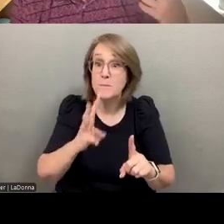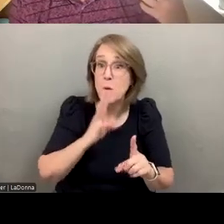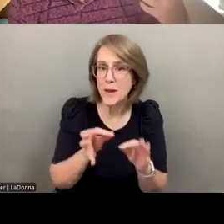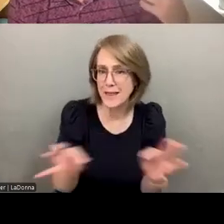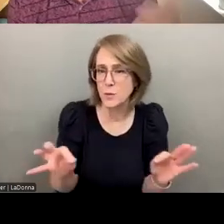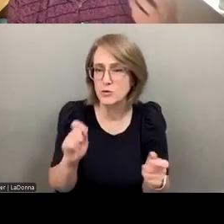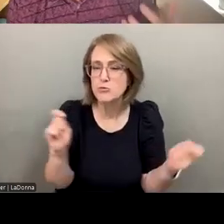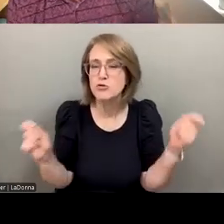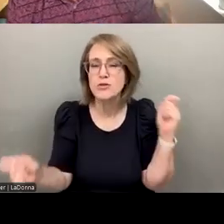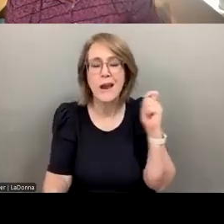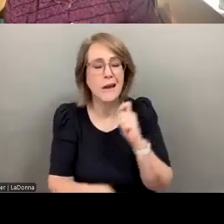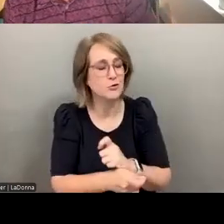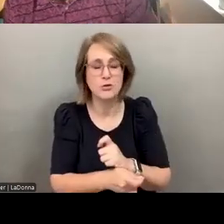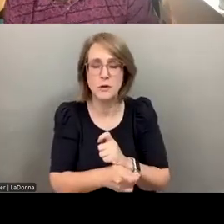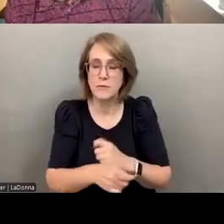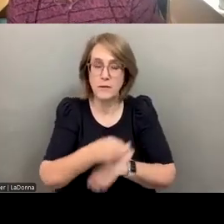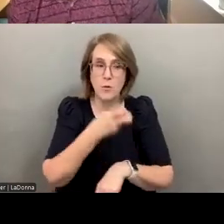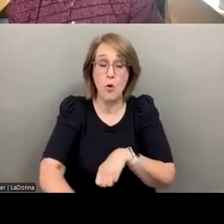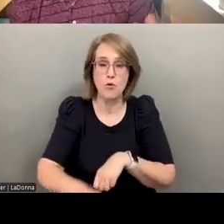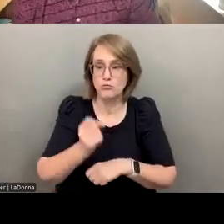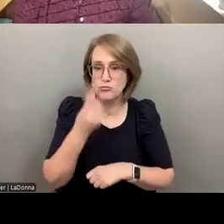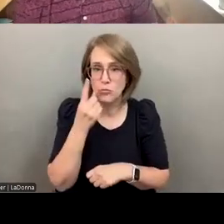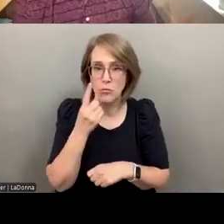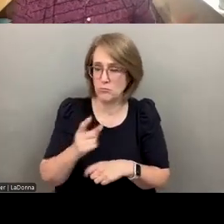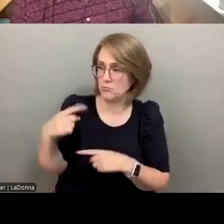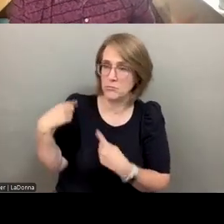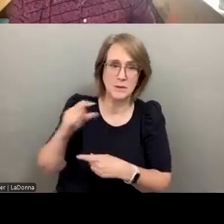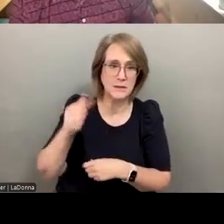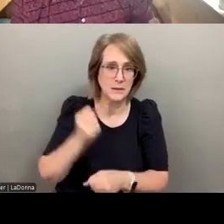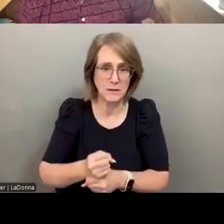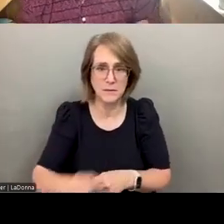in ways that are just hard to understand in the past 10 years.